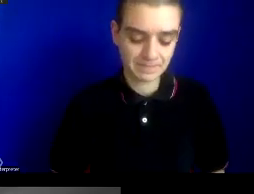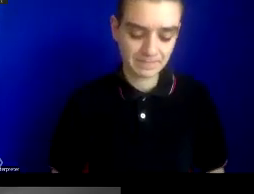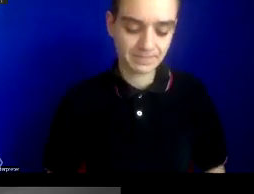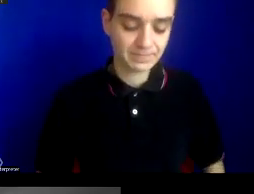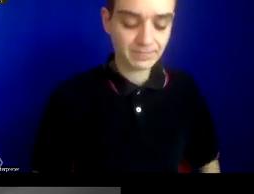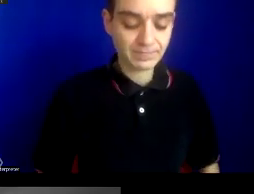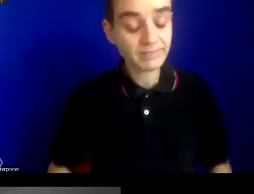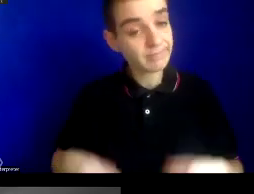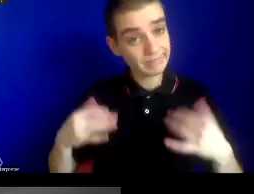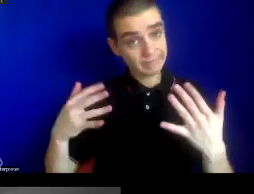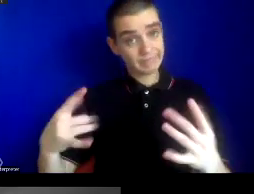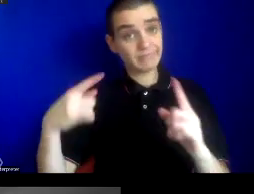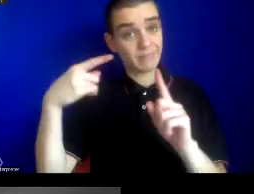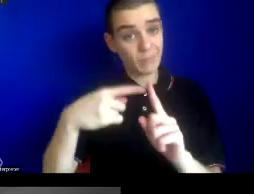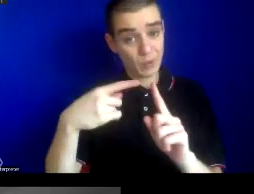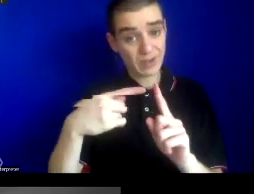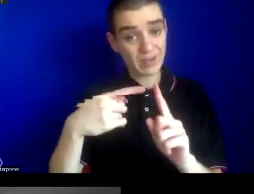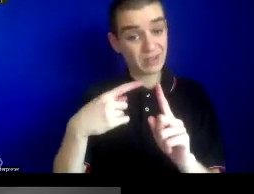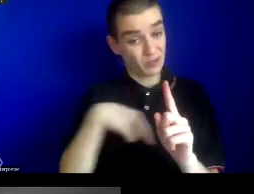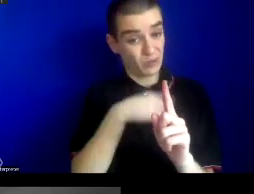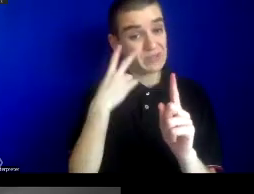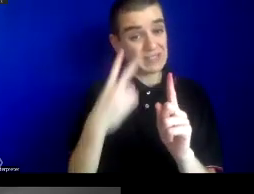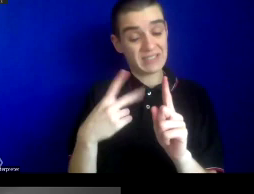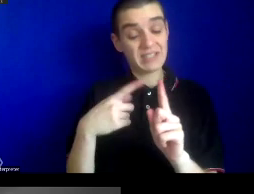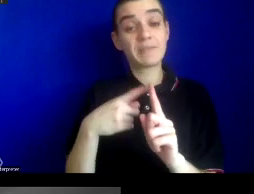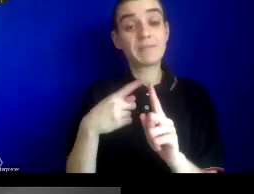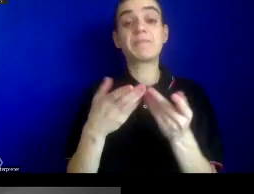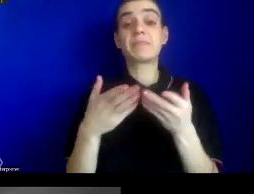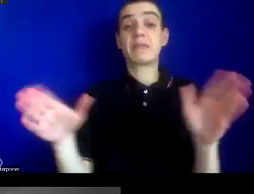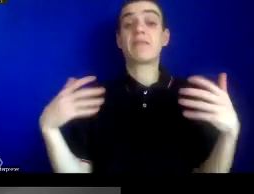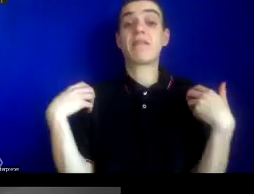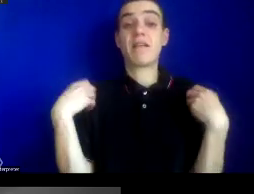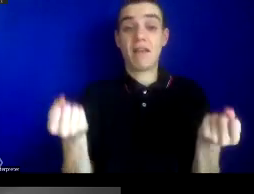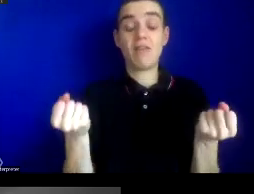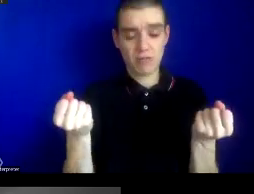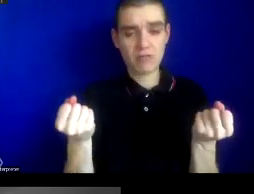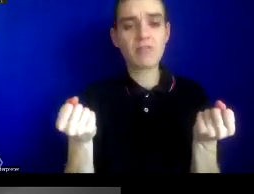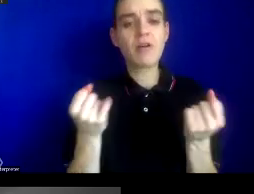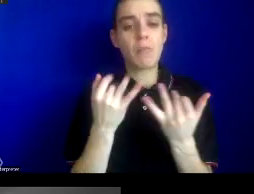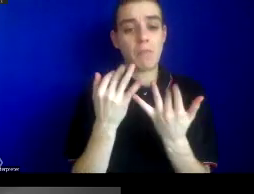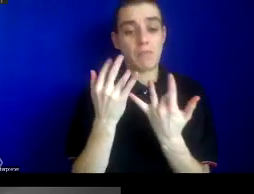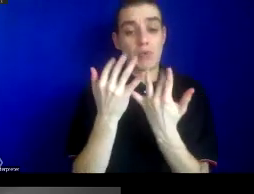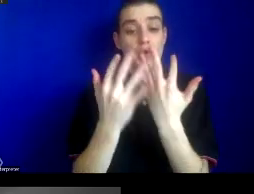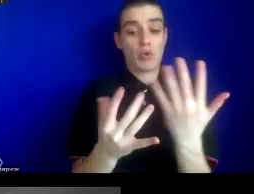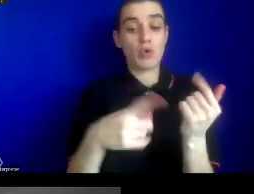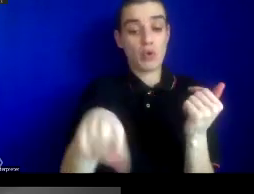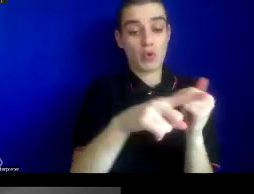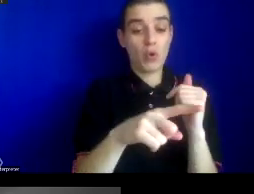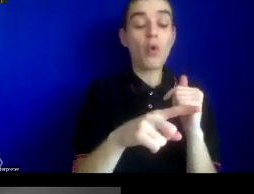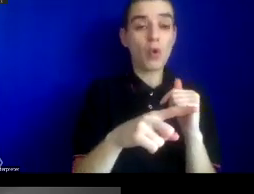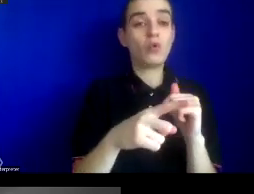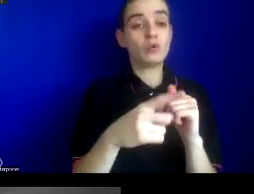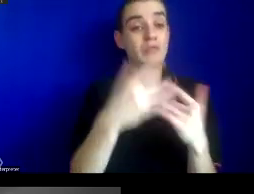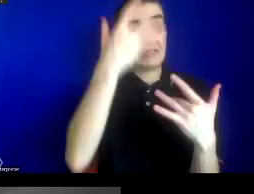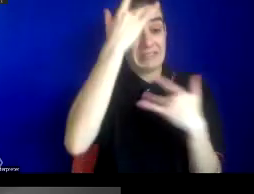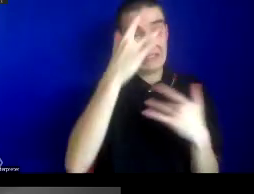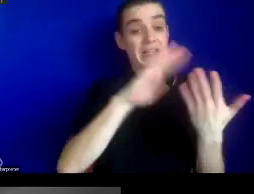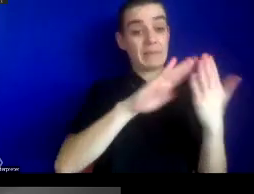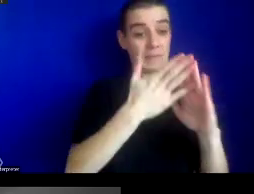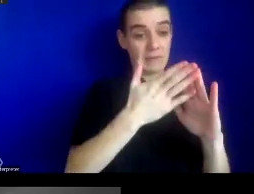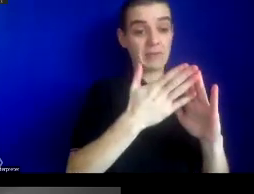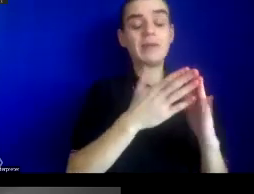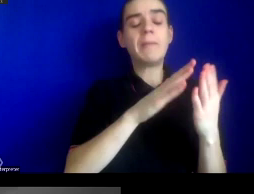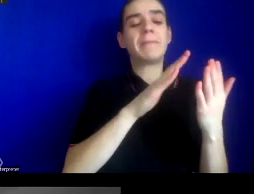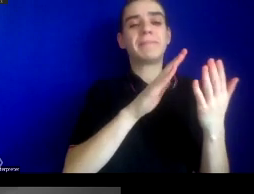pictured here, the public health authorities burned contaminated buildings but fires spread beyond their control and consumed most of Chinatown or the